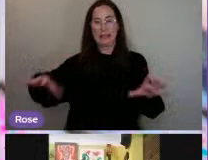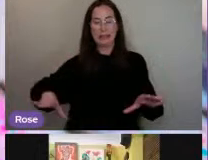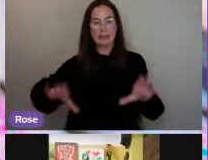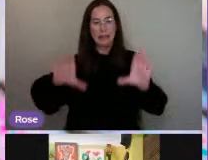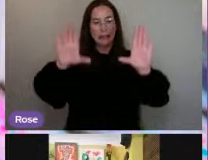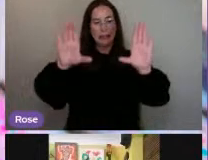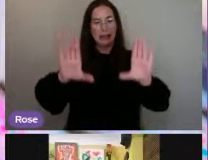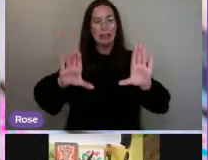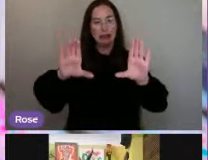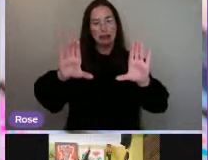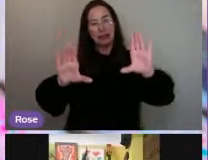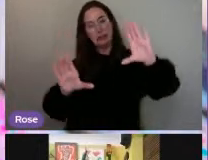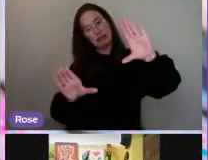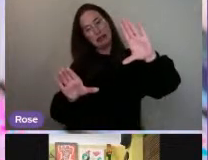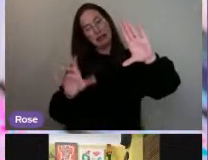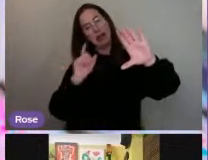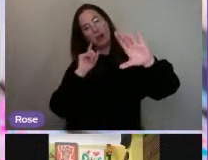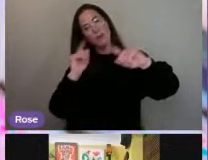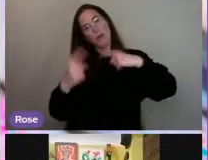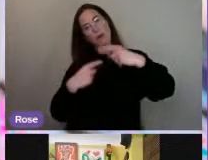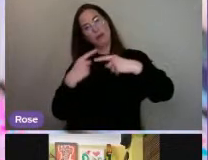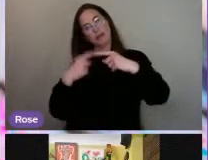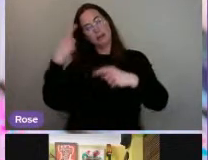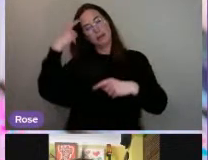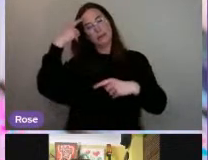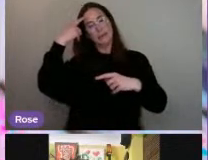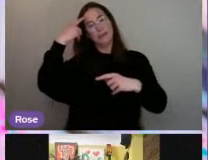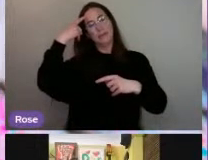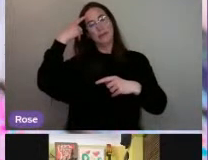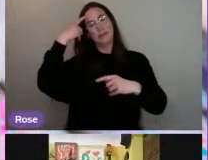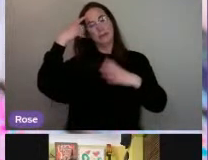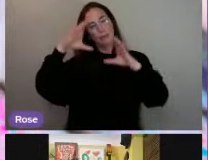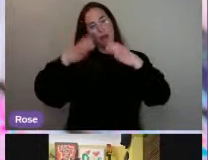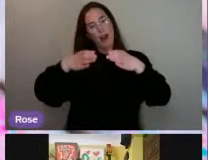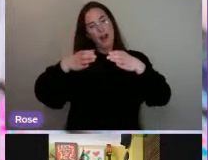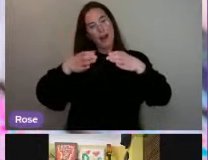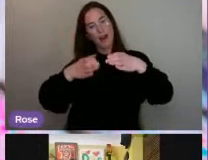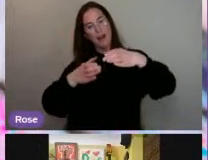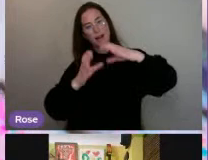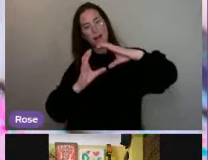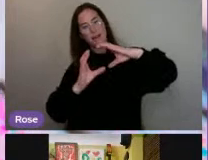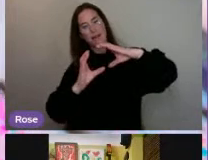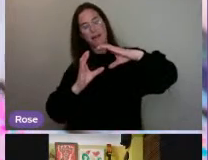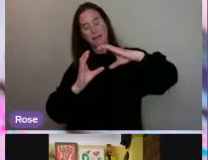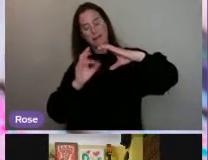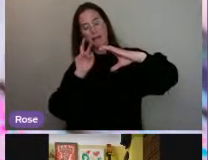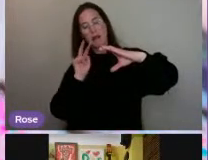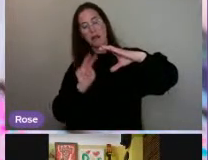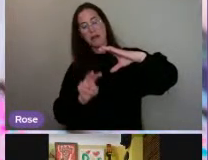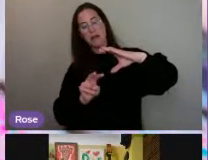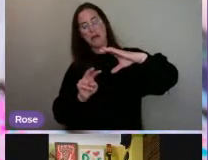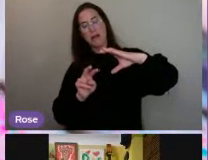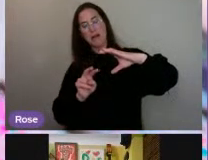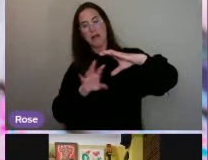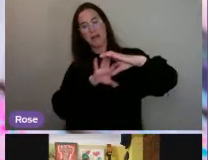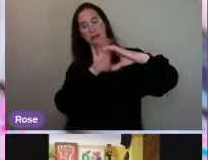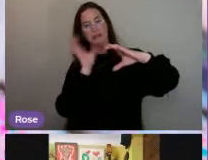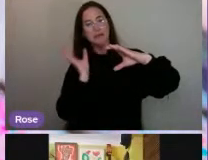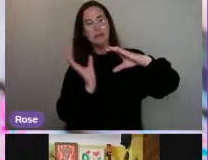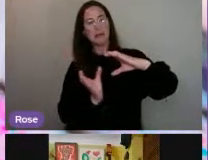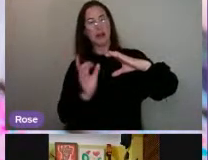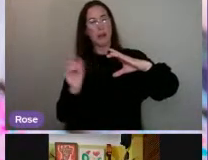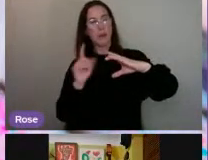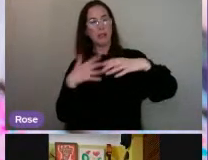of get a little aspect of what's going on inside of the actual, the brain or the head of the skull of what's